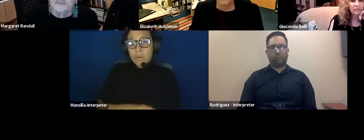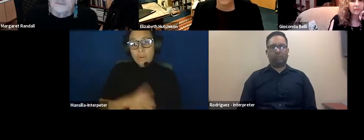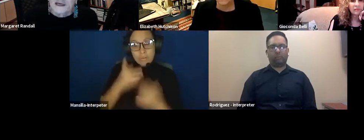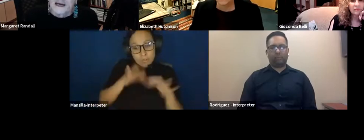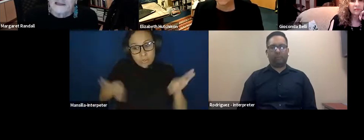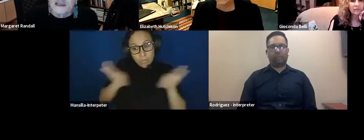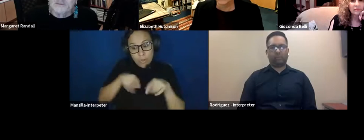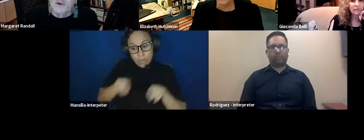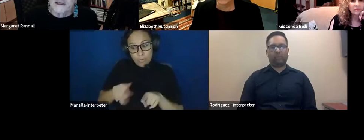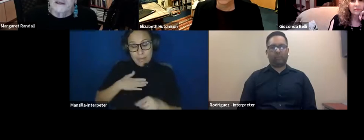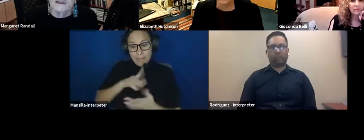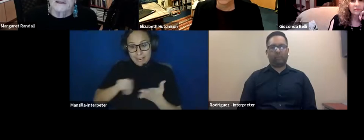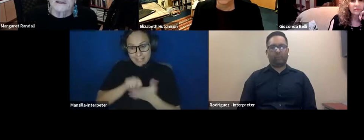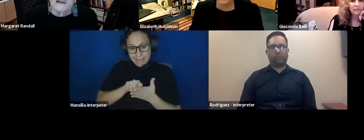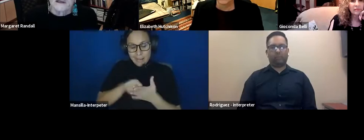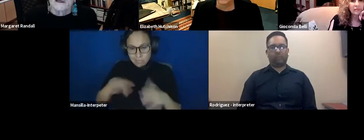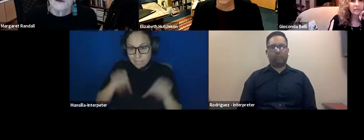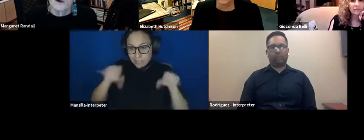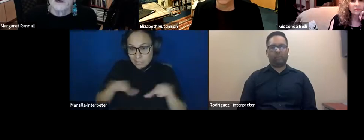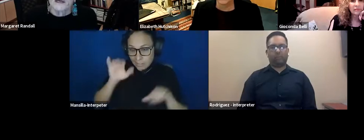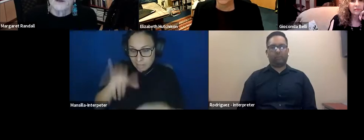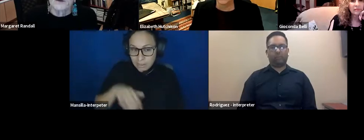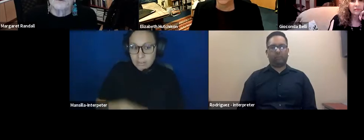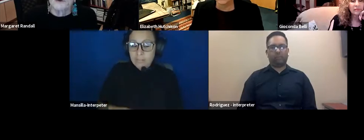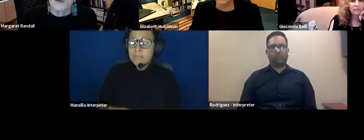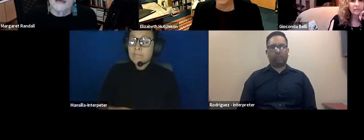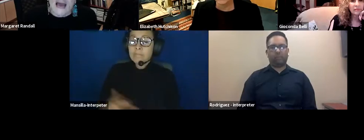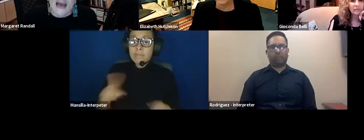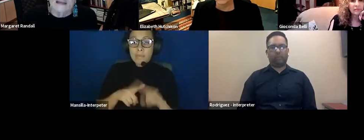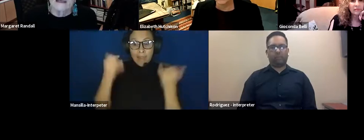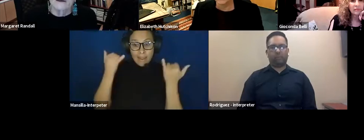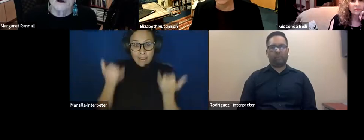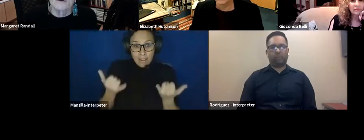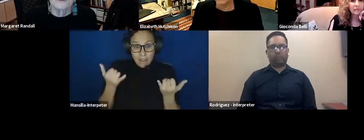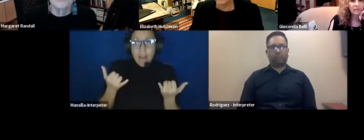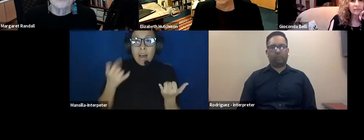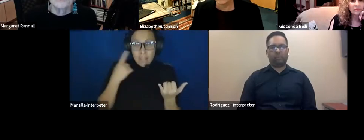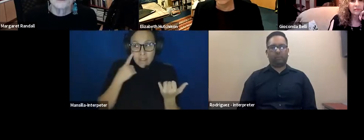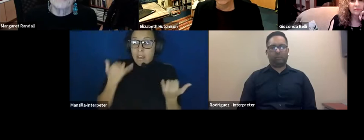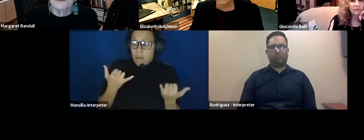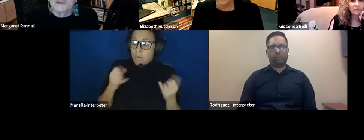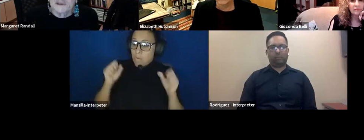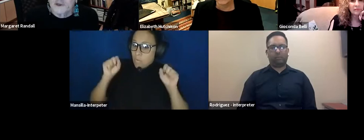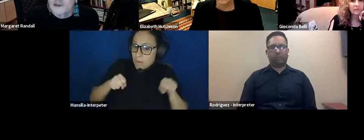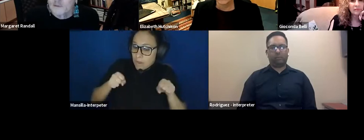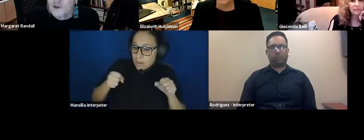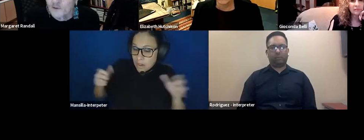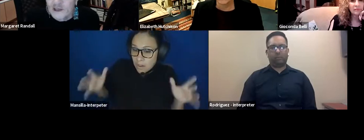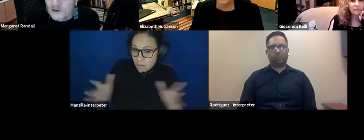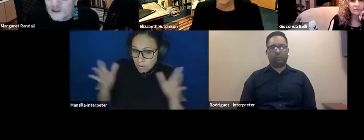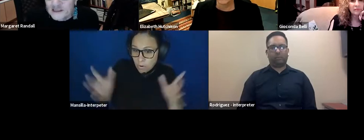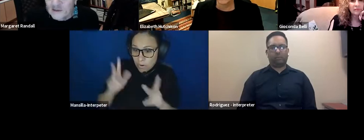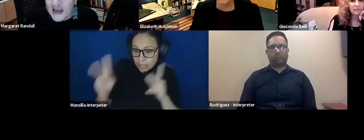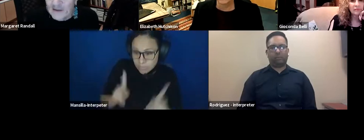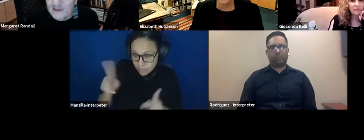um, at this point, uh, you know, we need to, and we can encourage, with the, with the